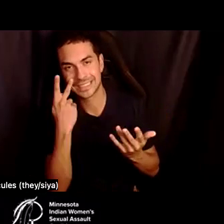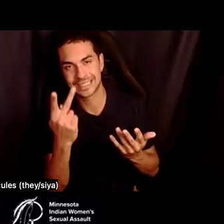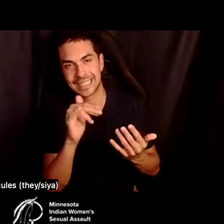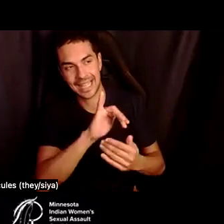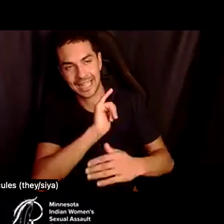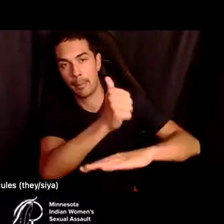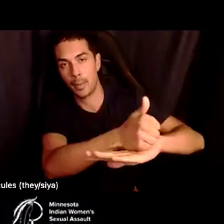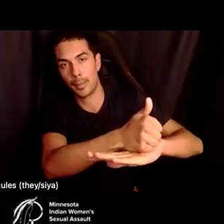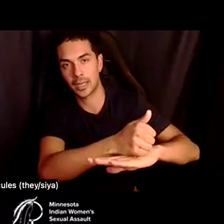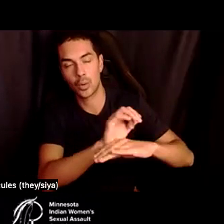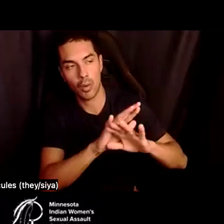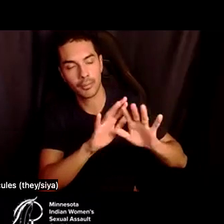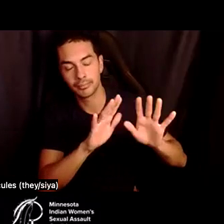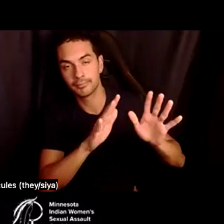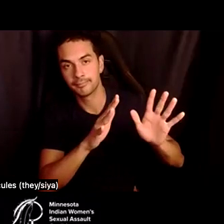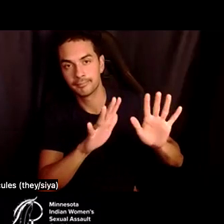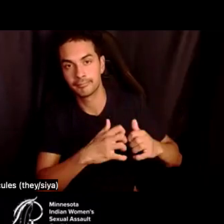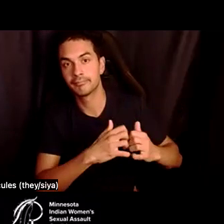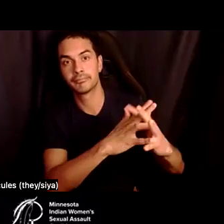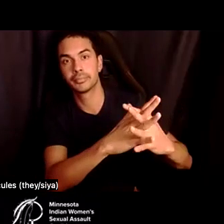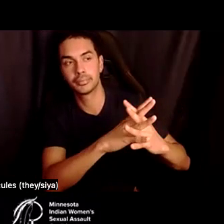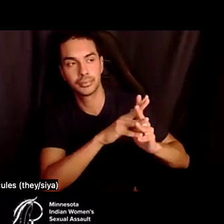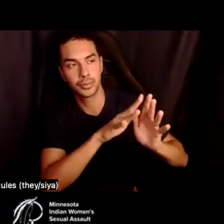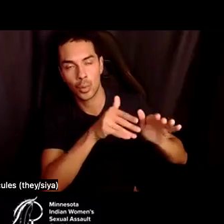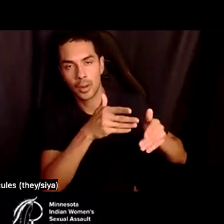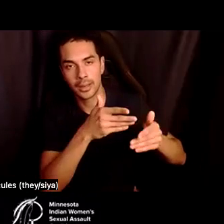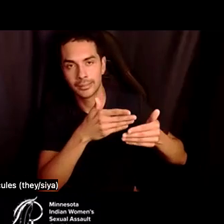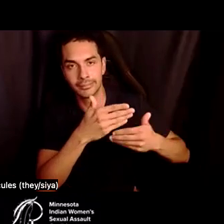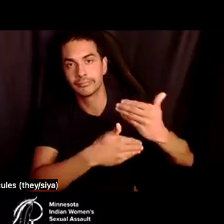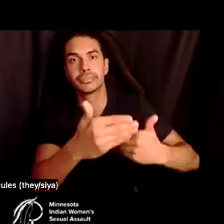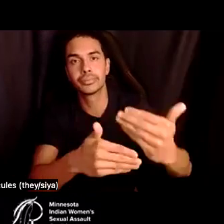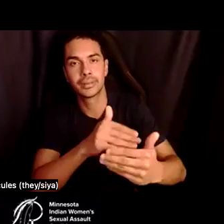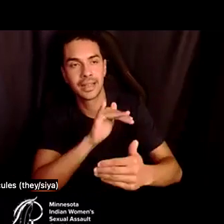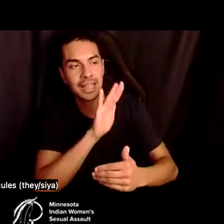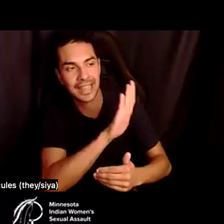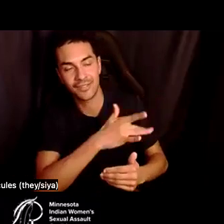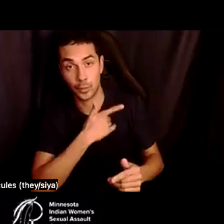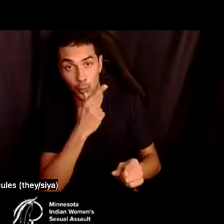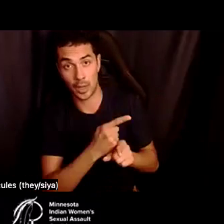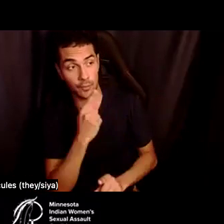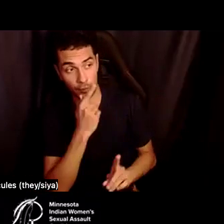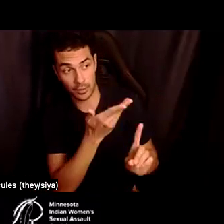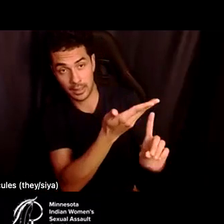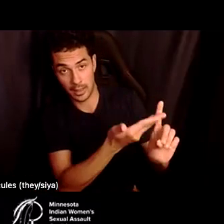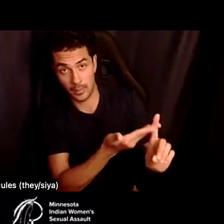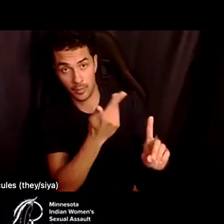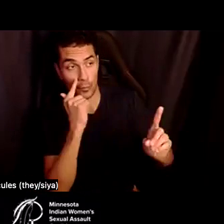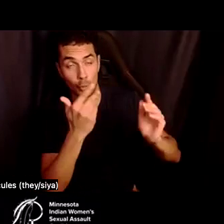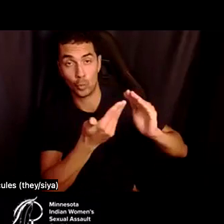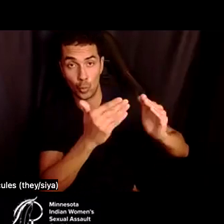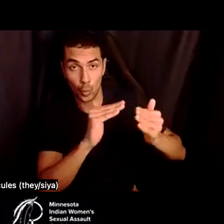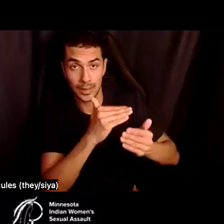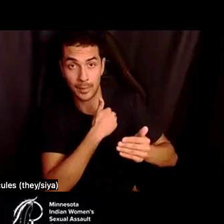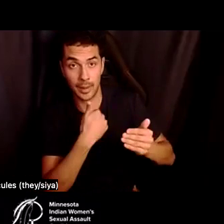implemented or, or delivered or incorporated in, um, in a way that feels right, uh, for the community members